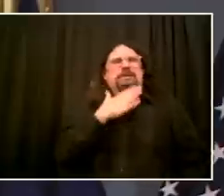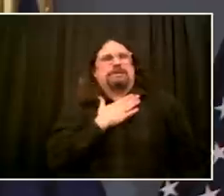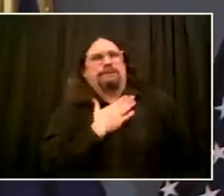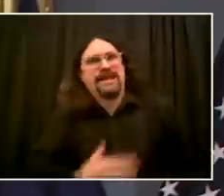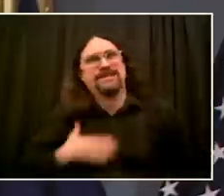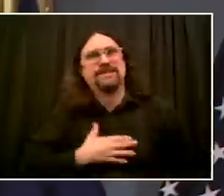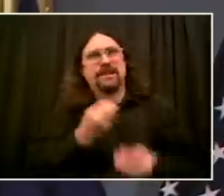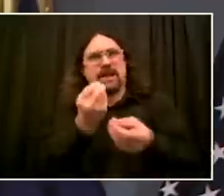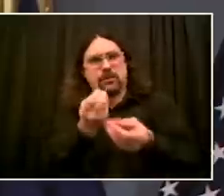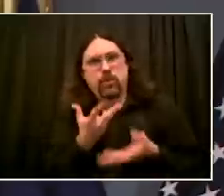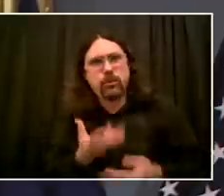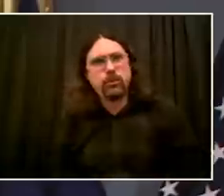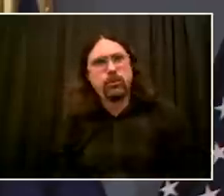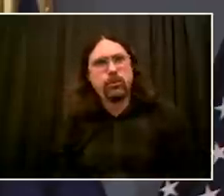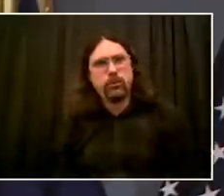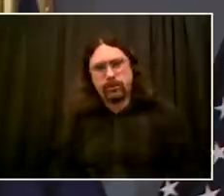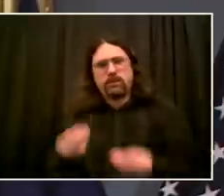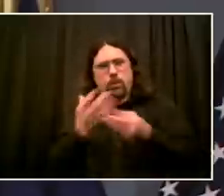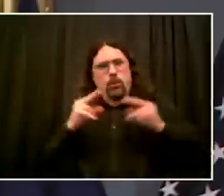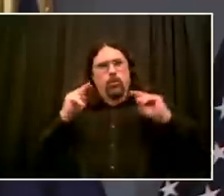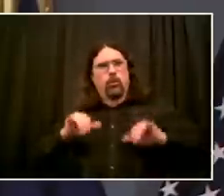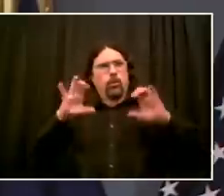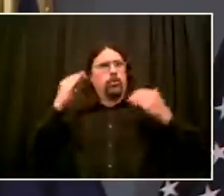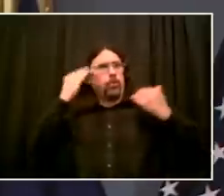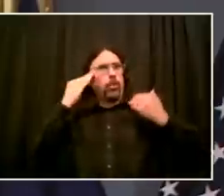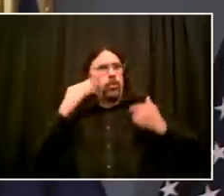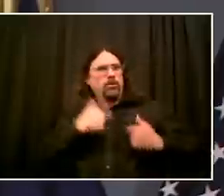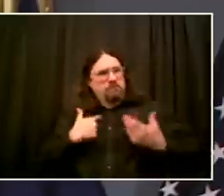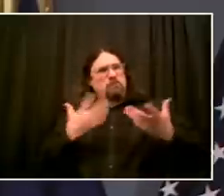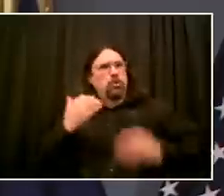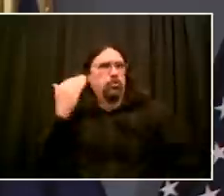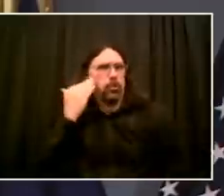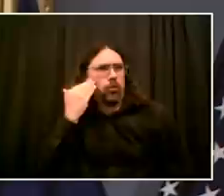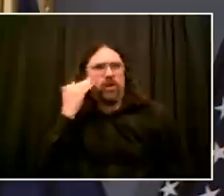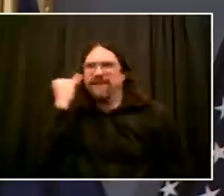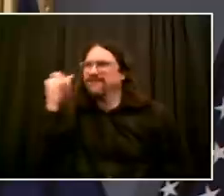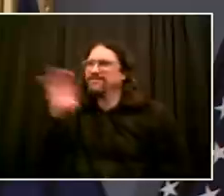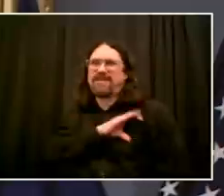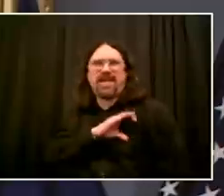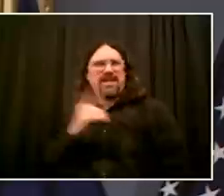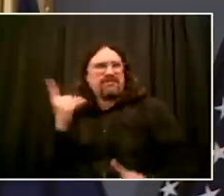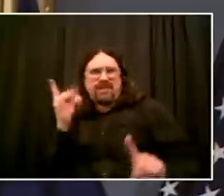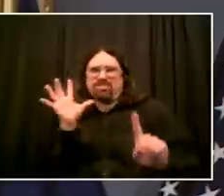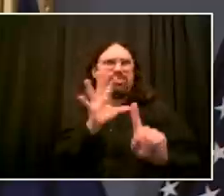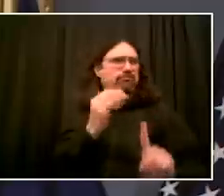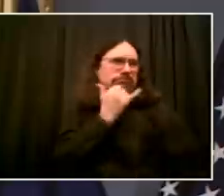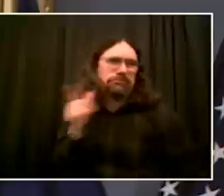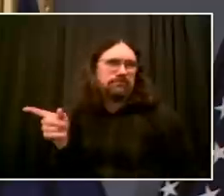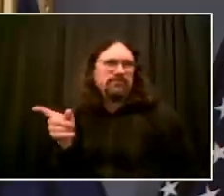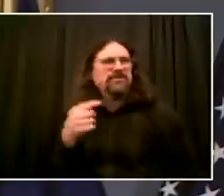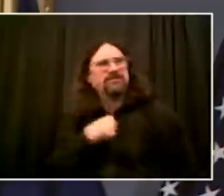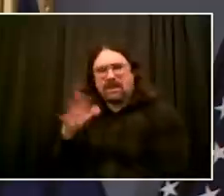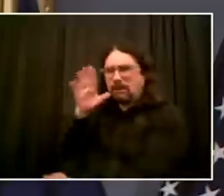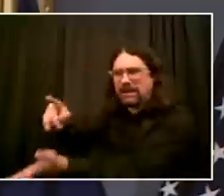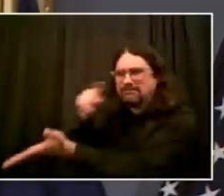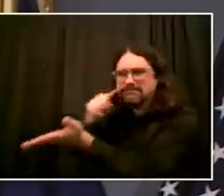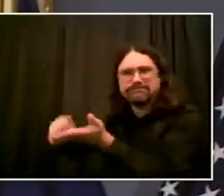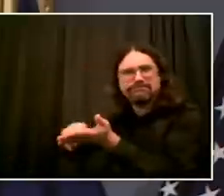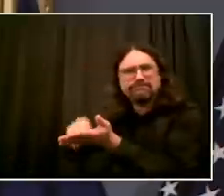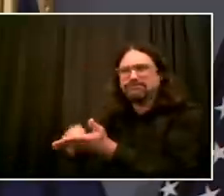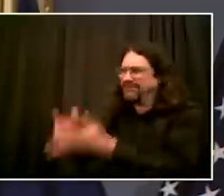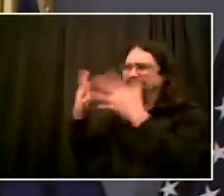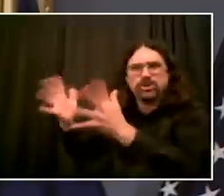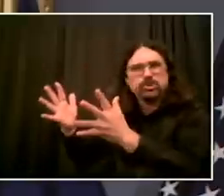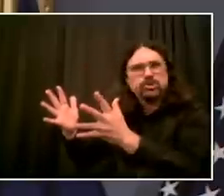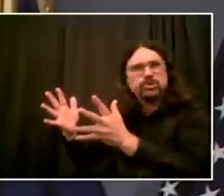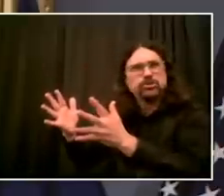that is to hurt all of us. Let's be clear. An attack on a police officer is an attack on all of us. When anybody, if